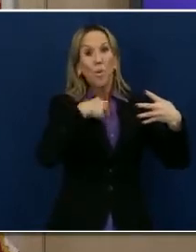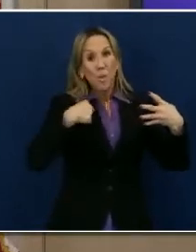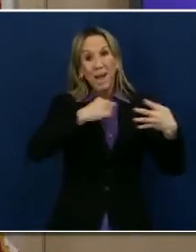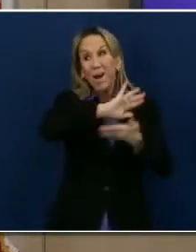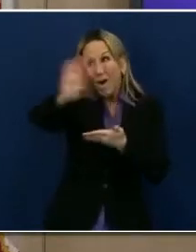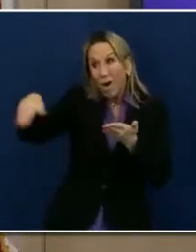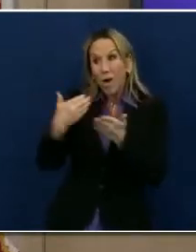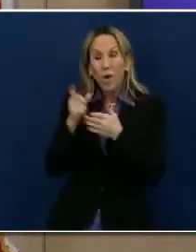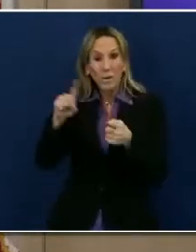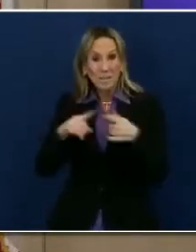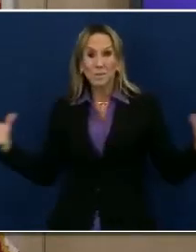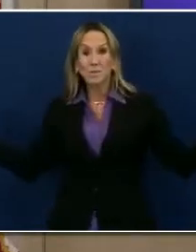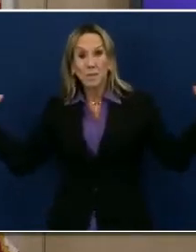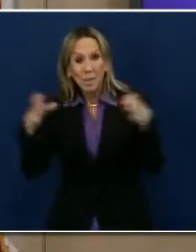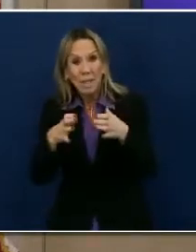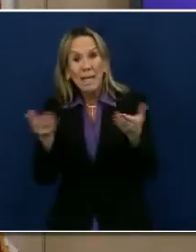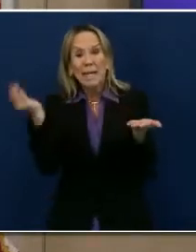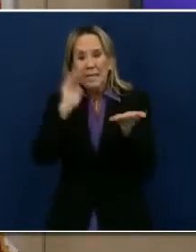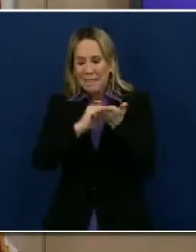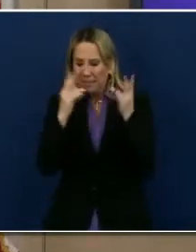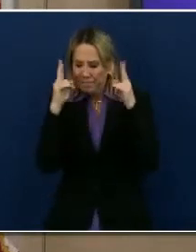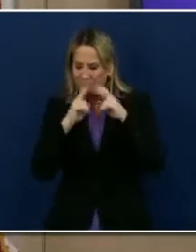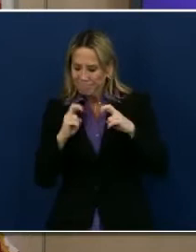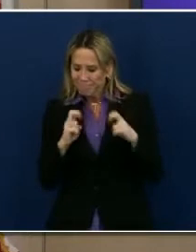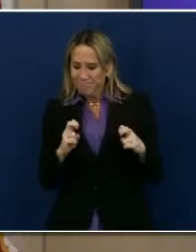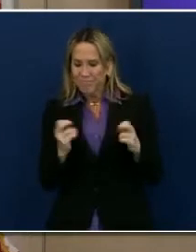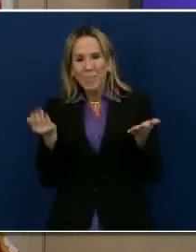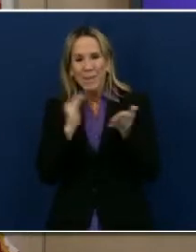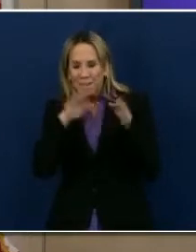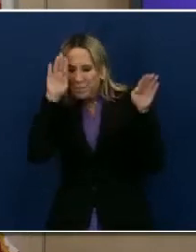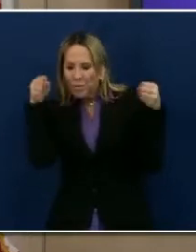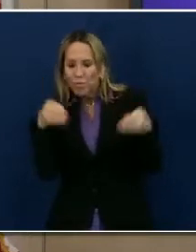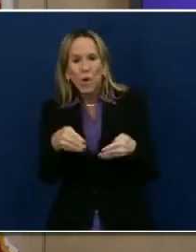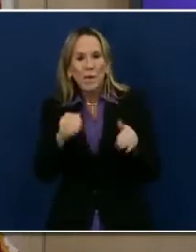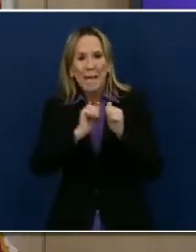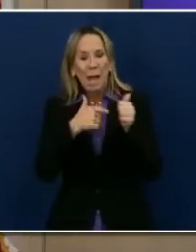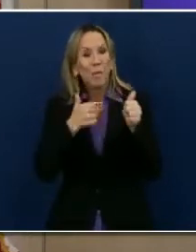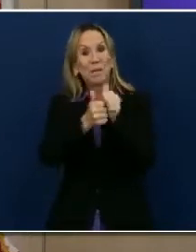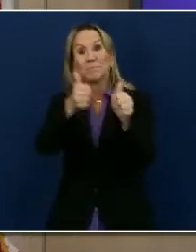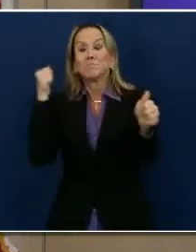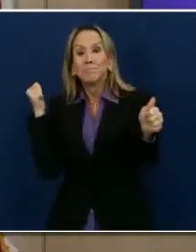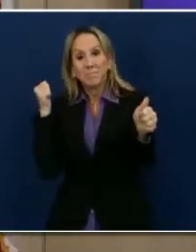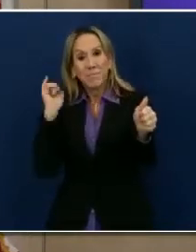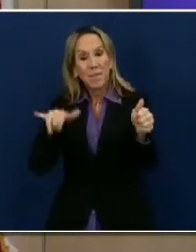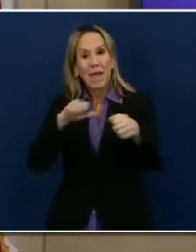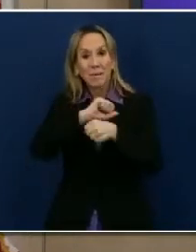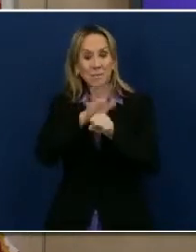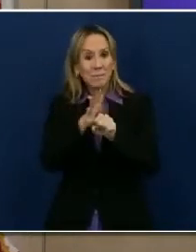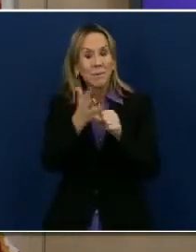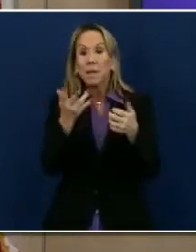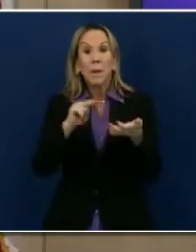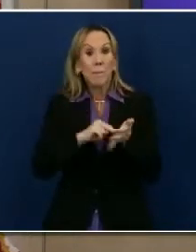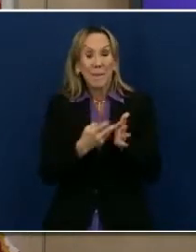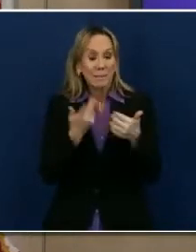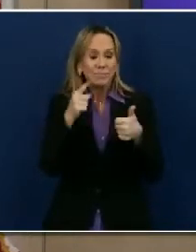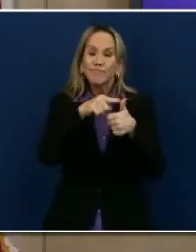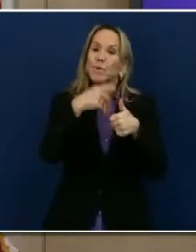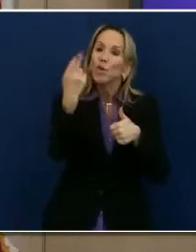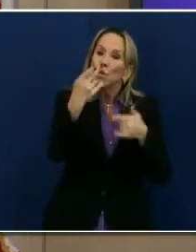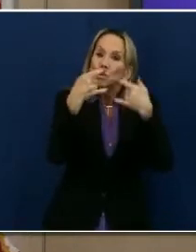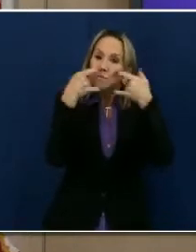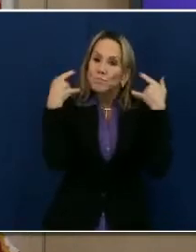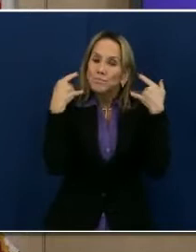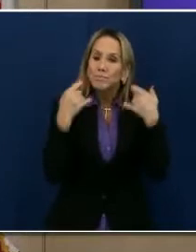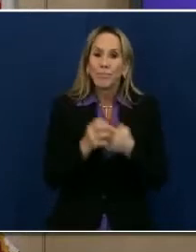and resharpen our efforts around doing the things that we know will slow the spread. Things like utilizing a face mask, avoiding